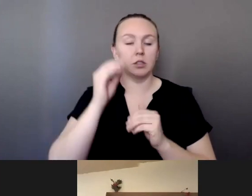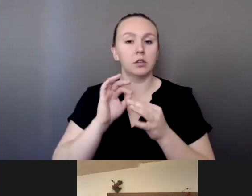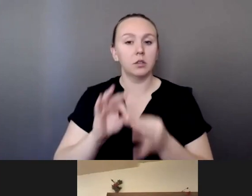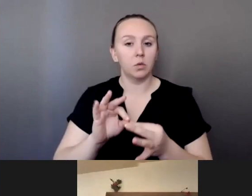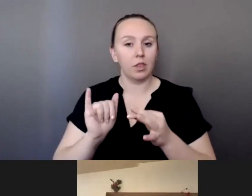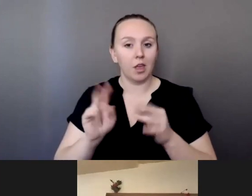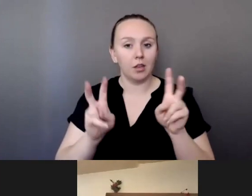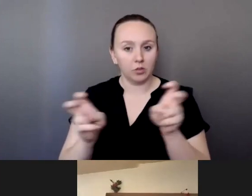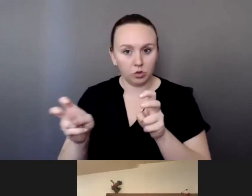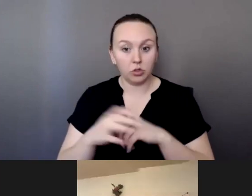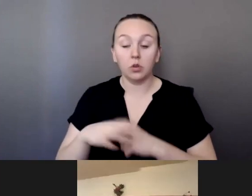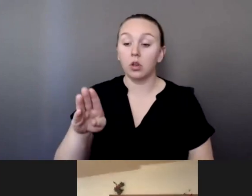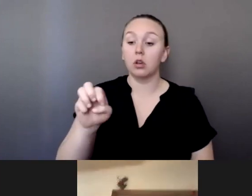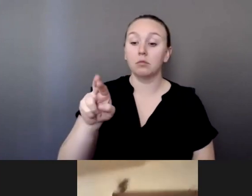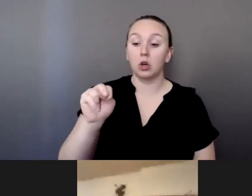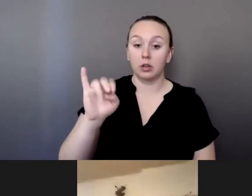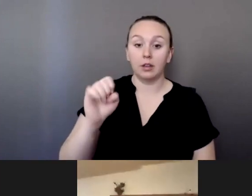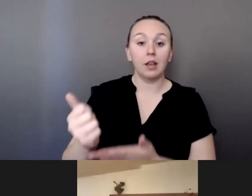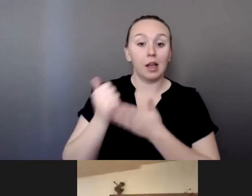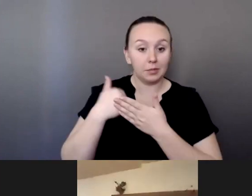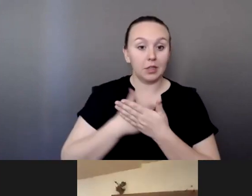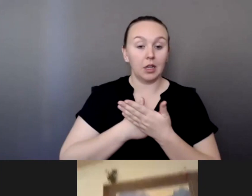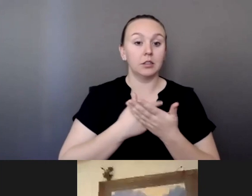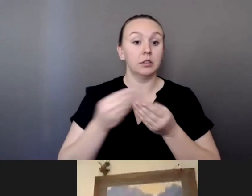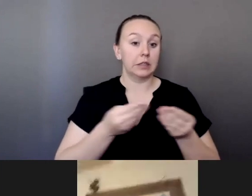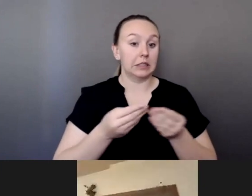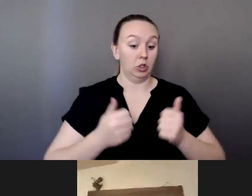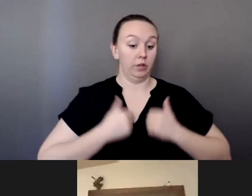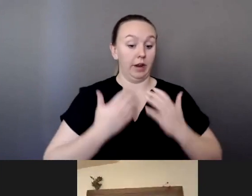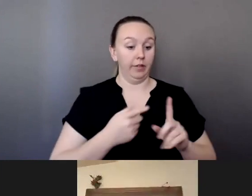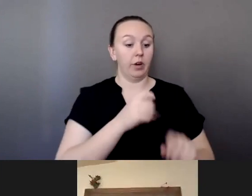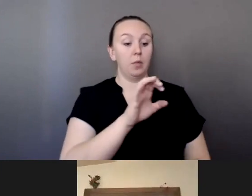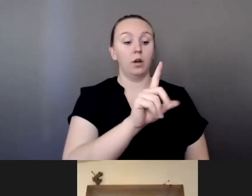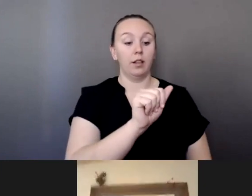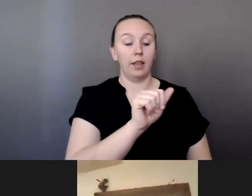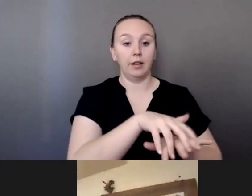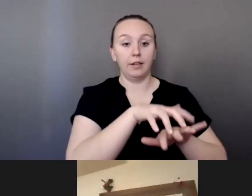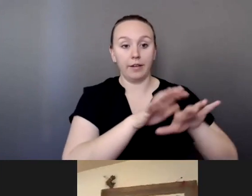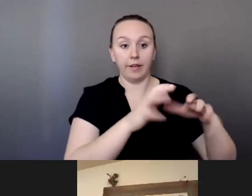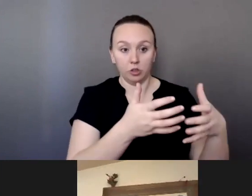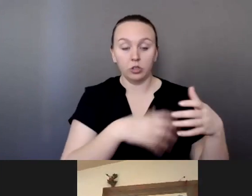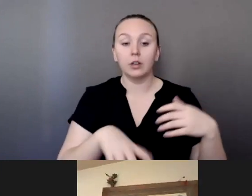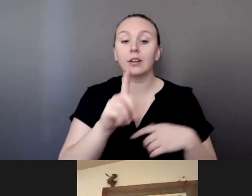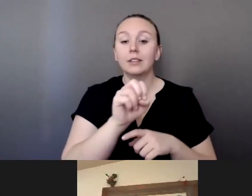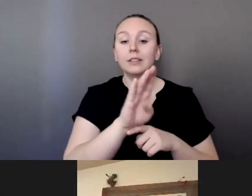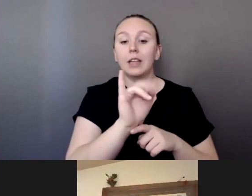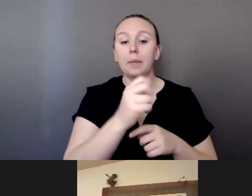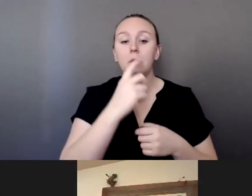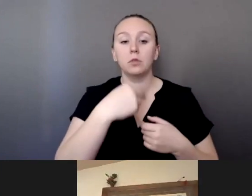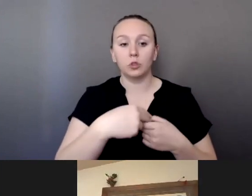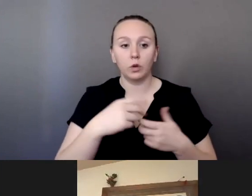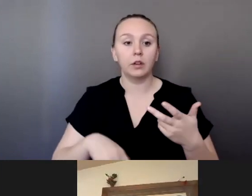facilitate survivors from the Coeur d'Alene Nation. Debbie is joining us. And then Cinder Metz also